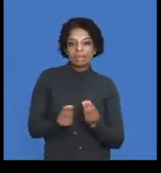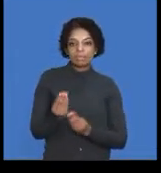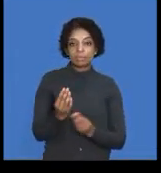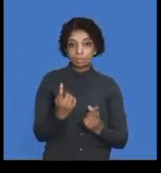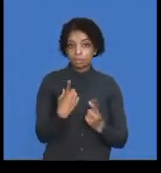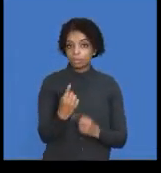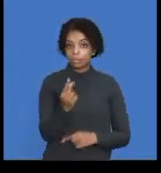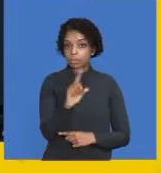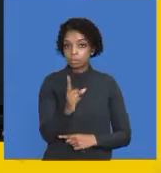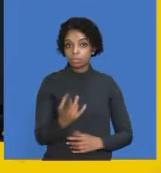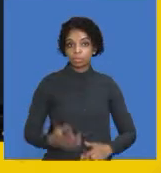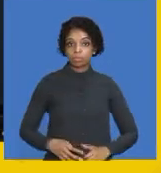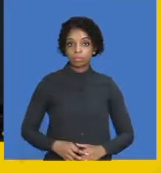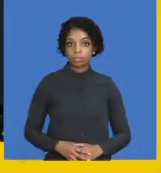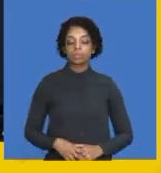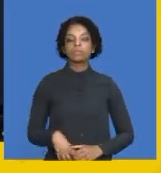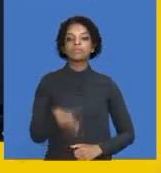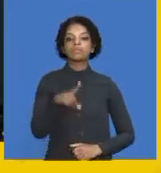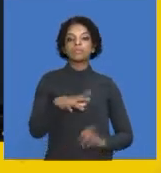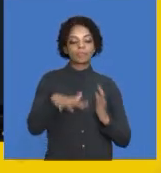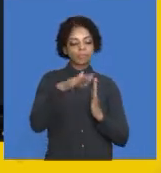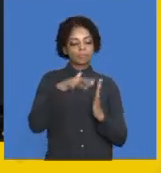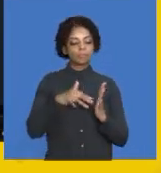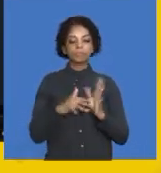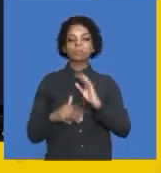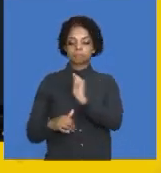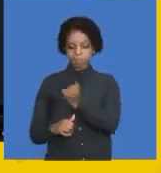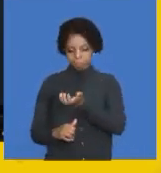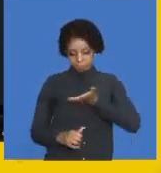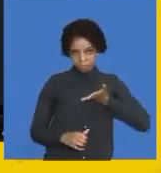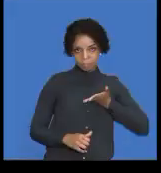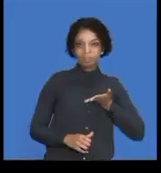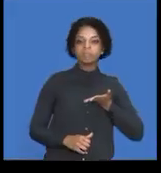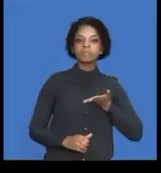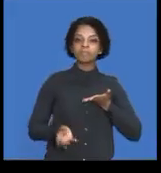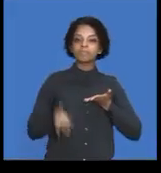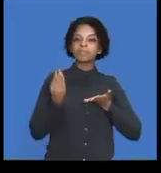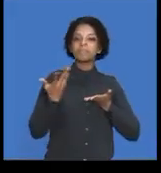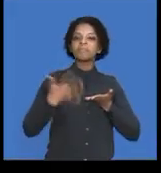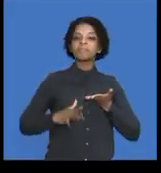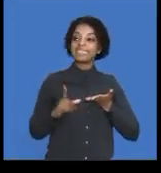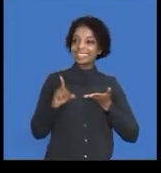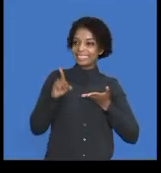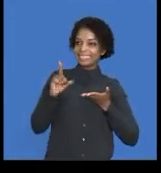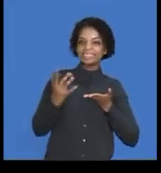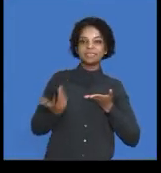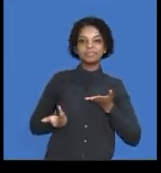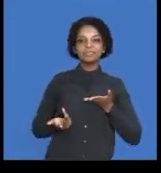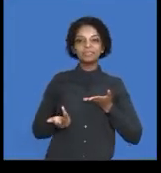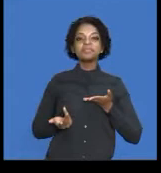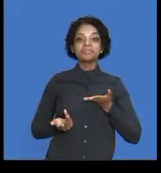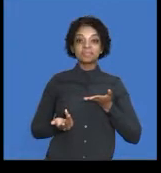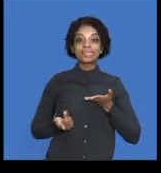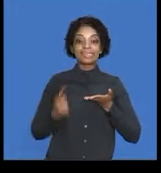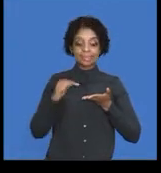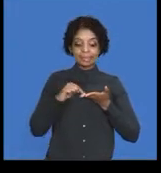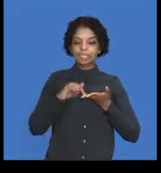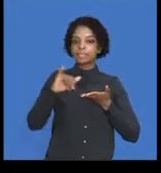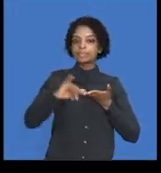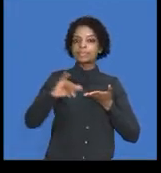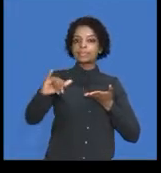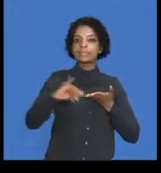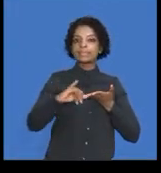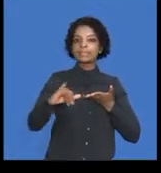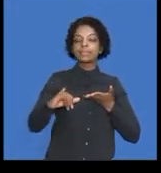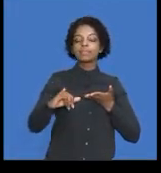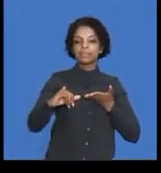They're going to send us a statement. So there's the statement that we are receiving from future traders. Now, why